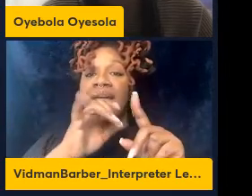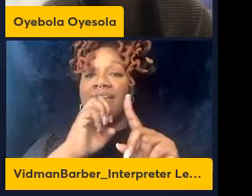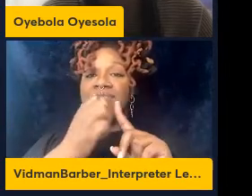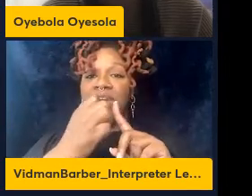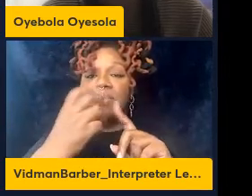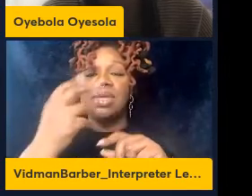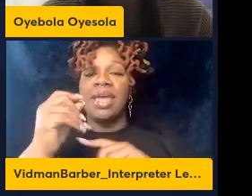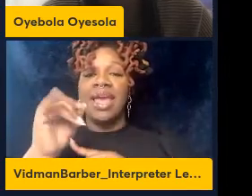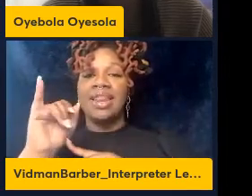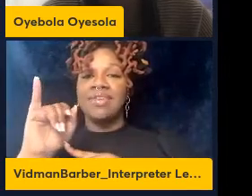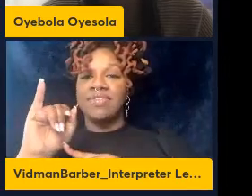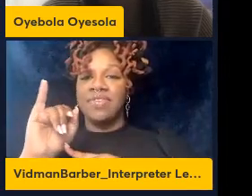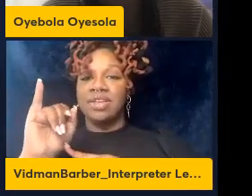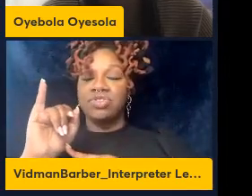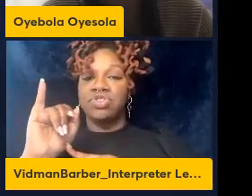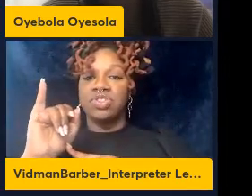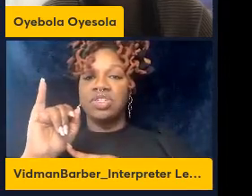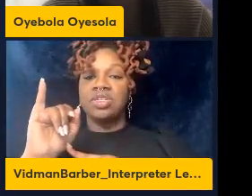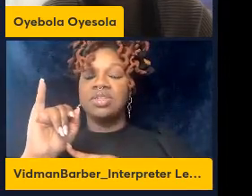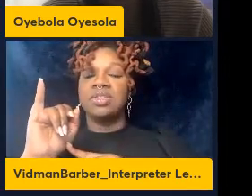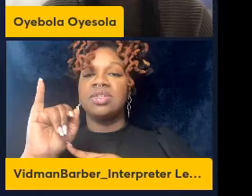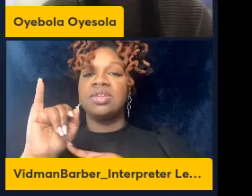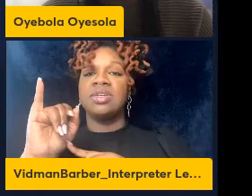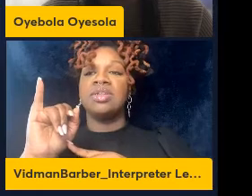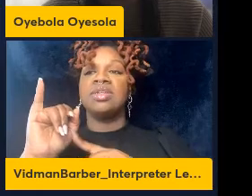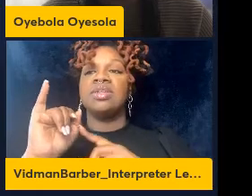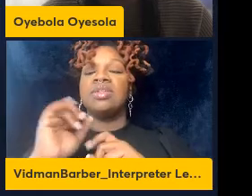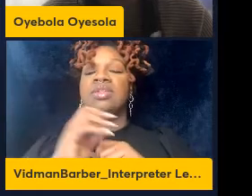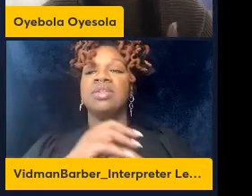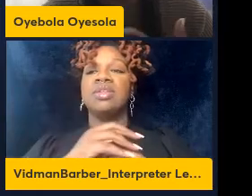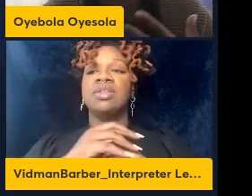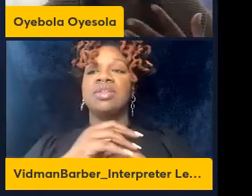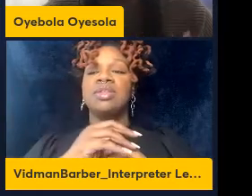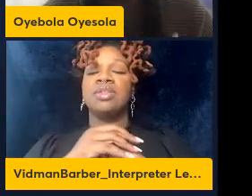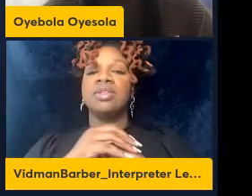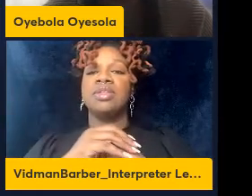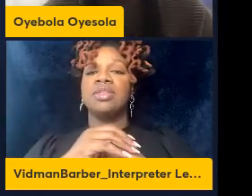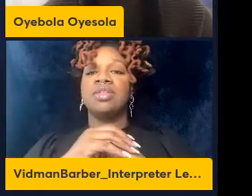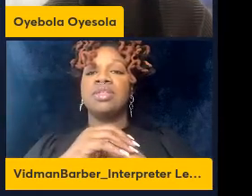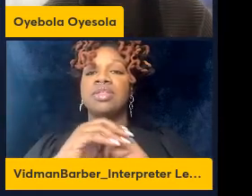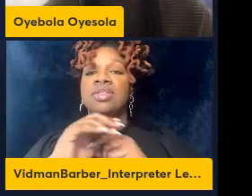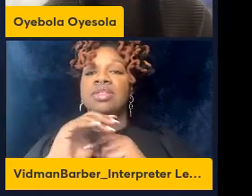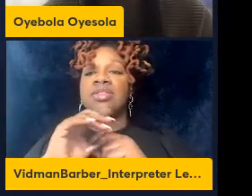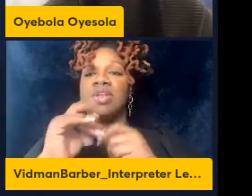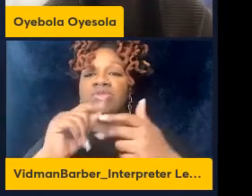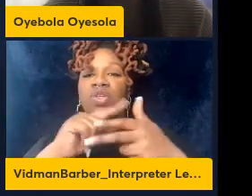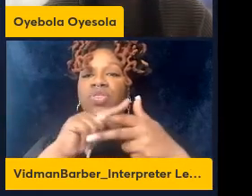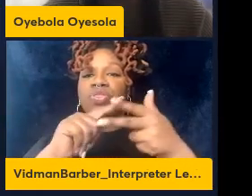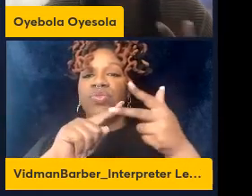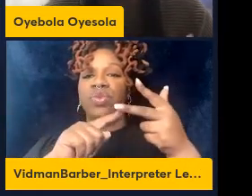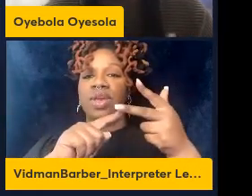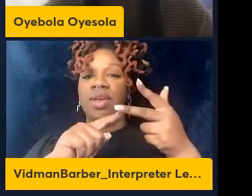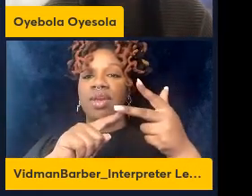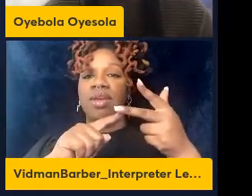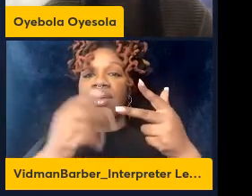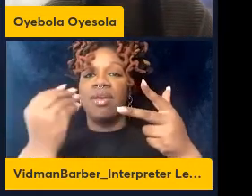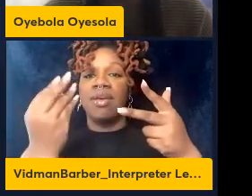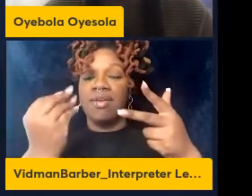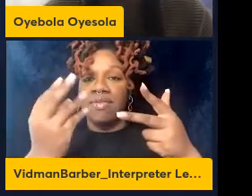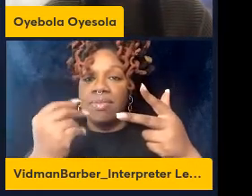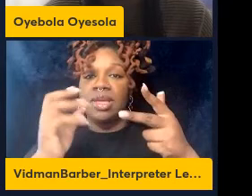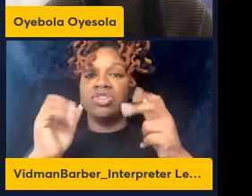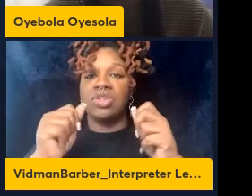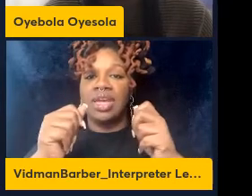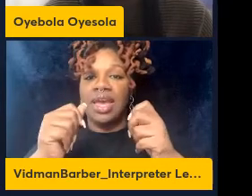status interaction in suggesting that these three factors can interact to